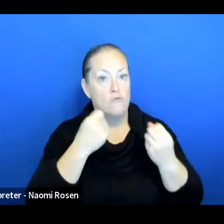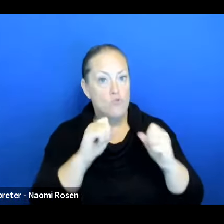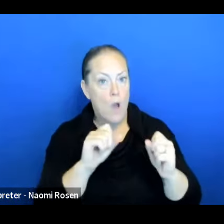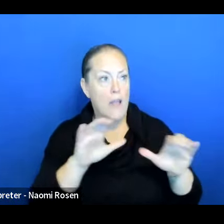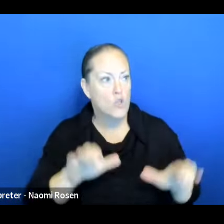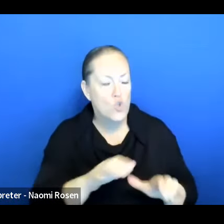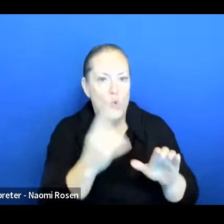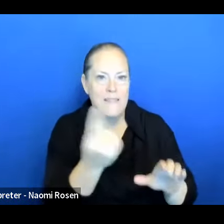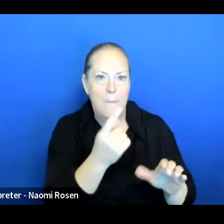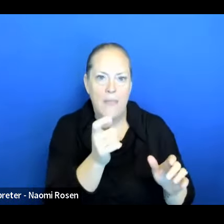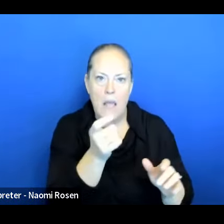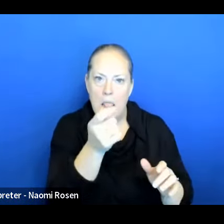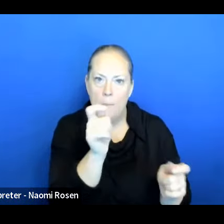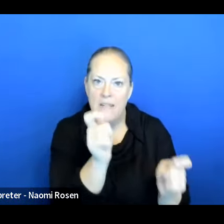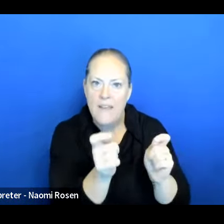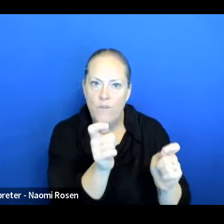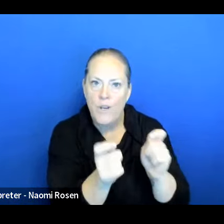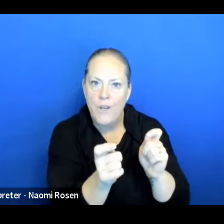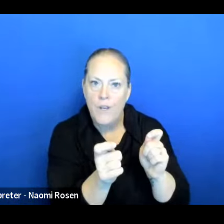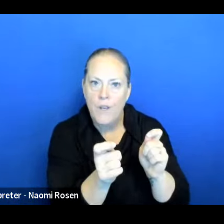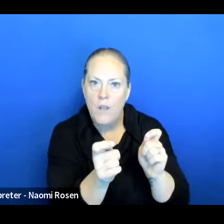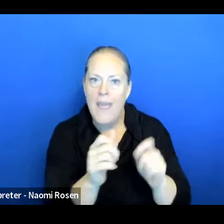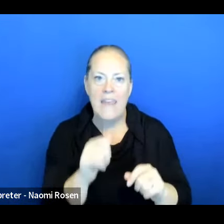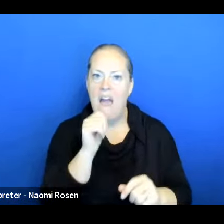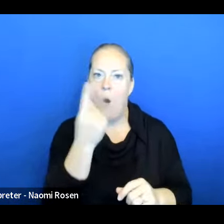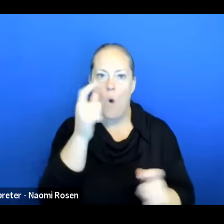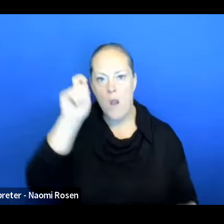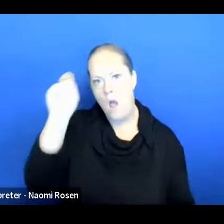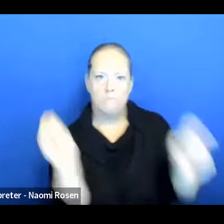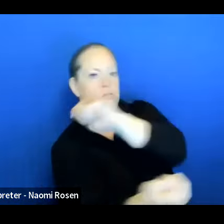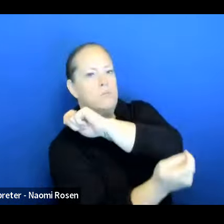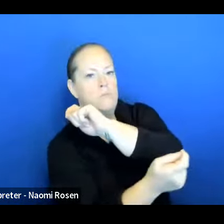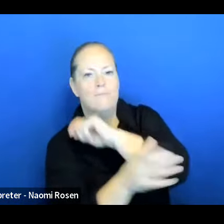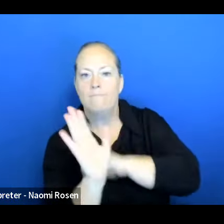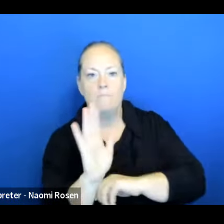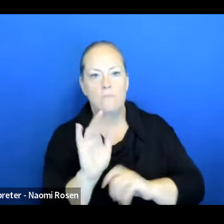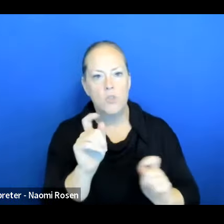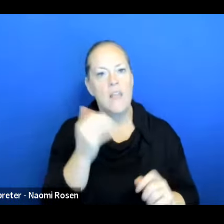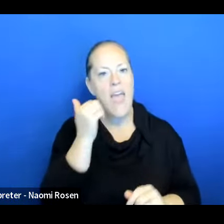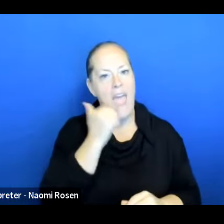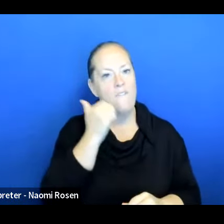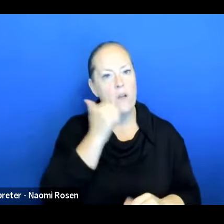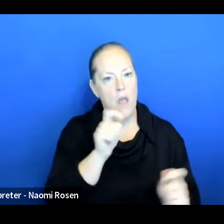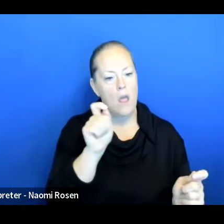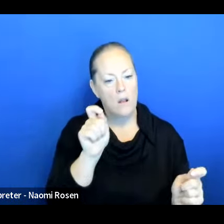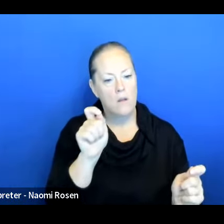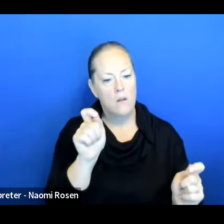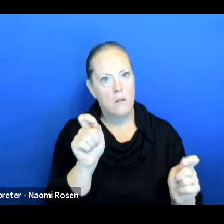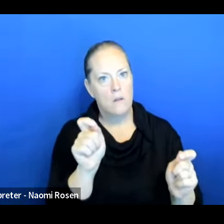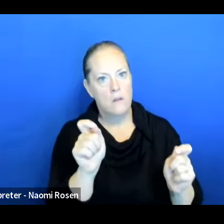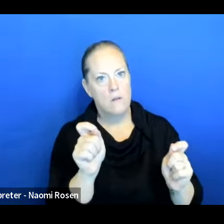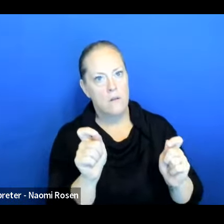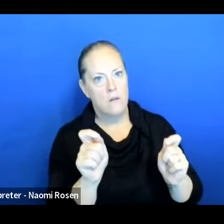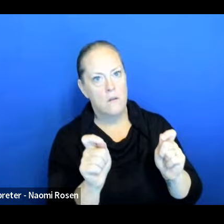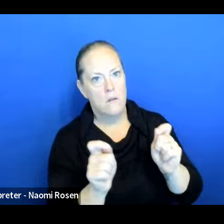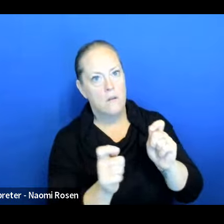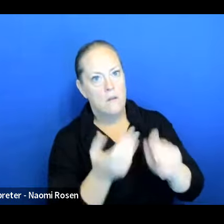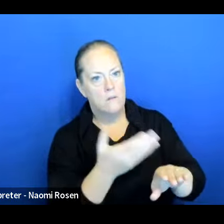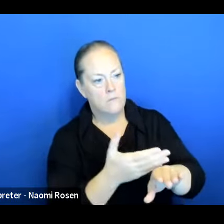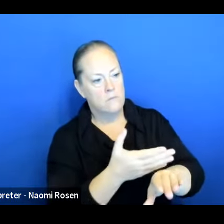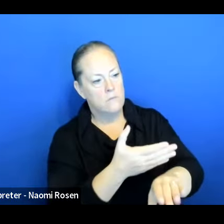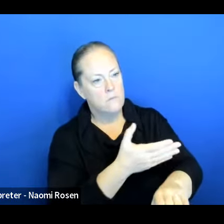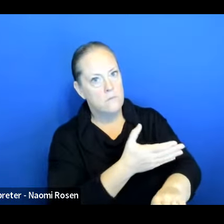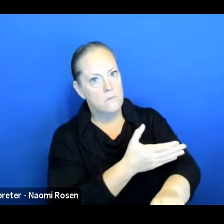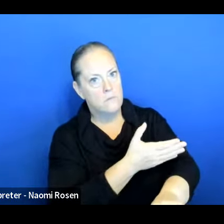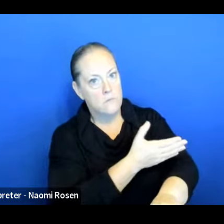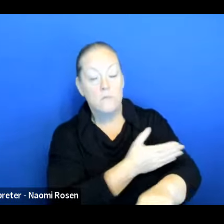a little different every day, every day, every day. Oh, sorry. Go ahead. And we have like, also again, the social media